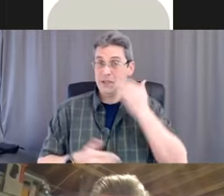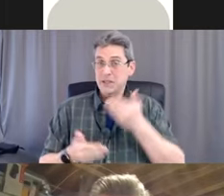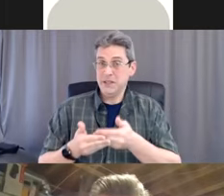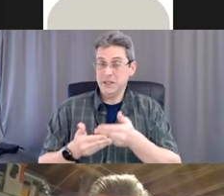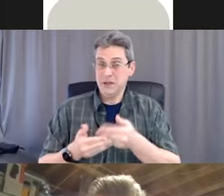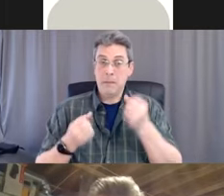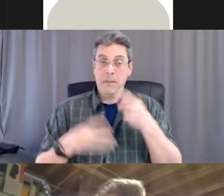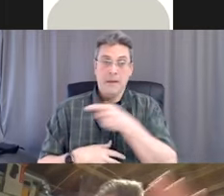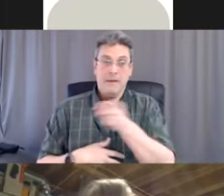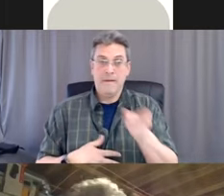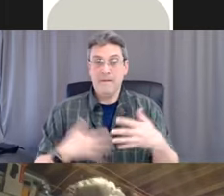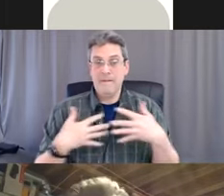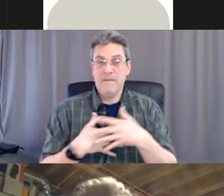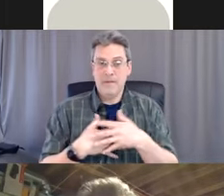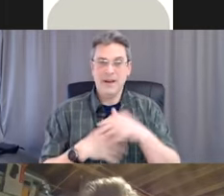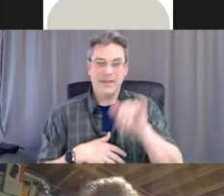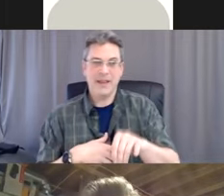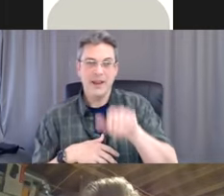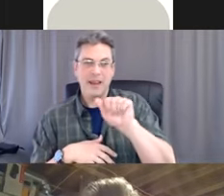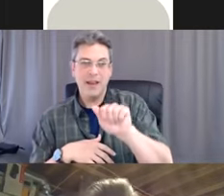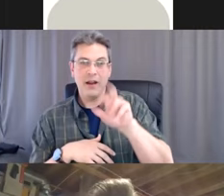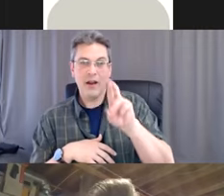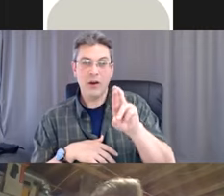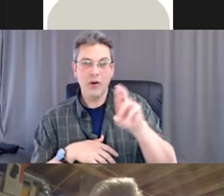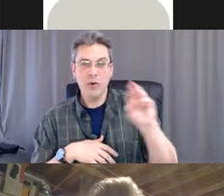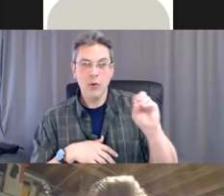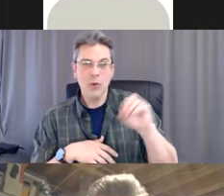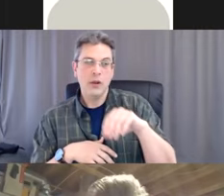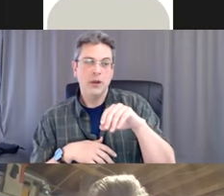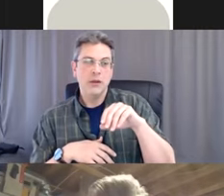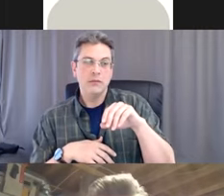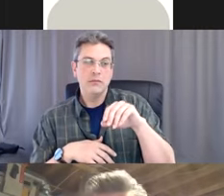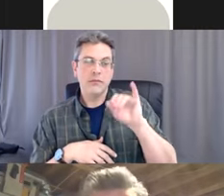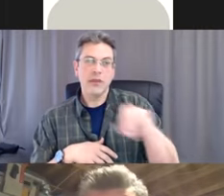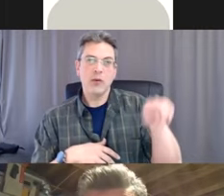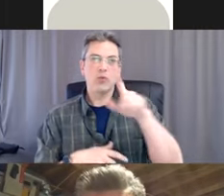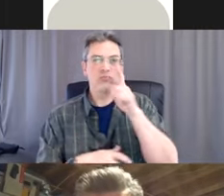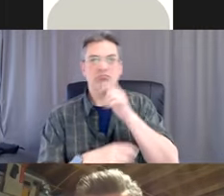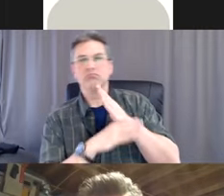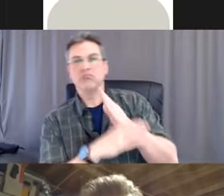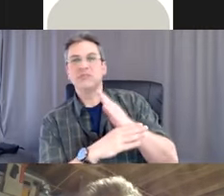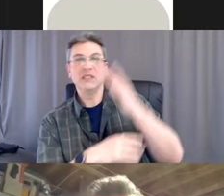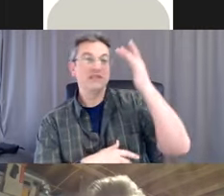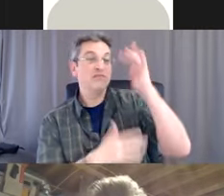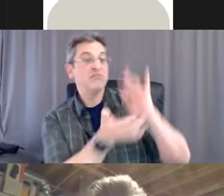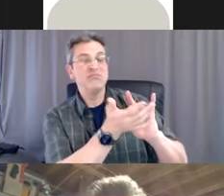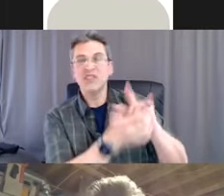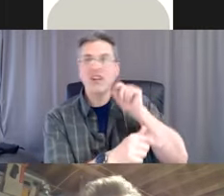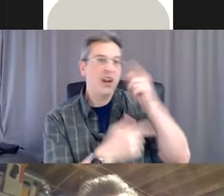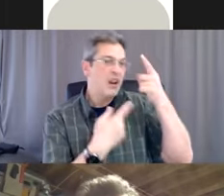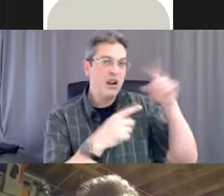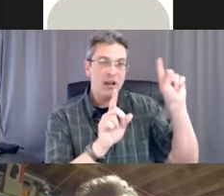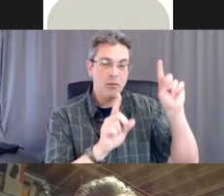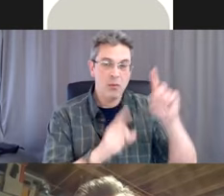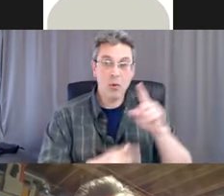resistant organisms, and now everybody has sort of put that behind them. And now they're all just afraid of COVID-19. And the things that used to make us